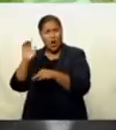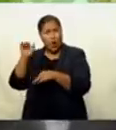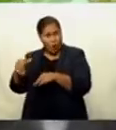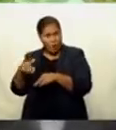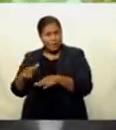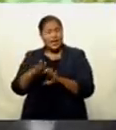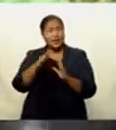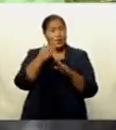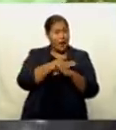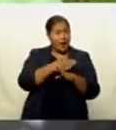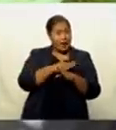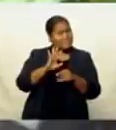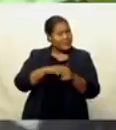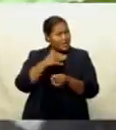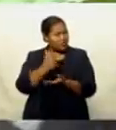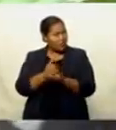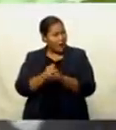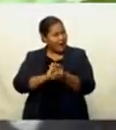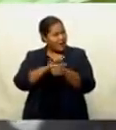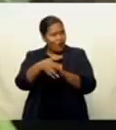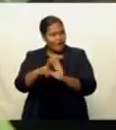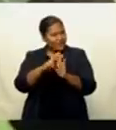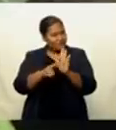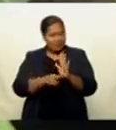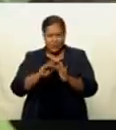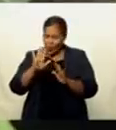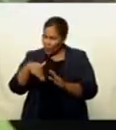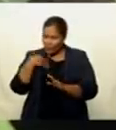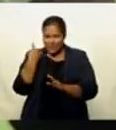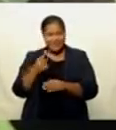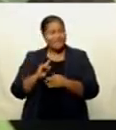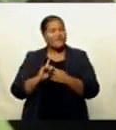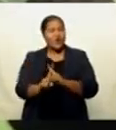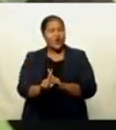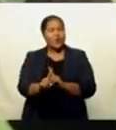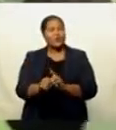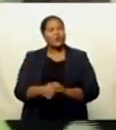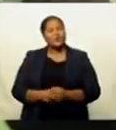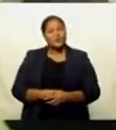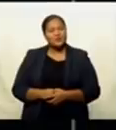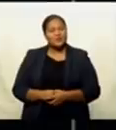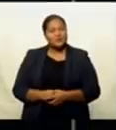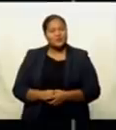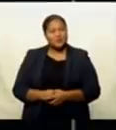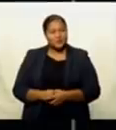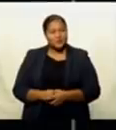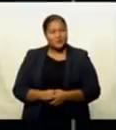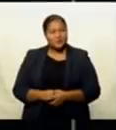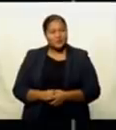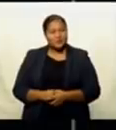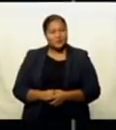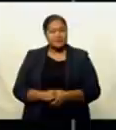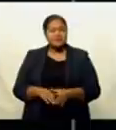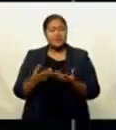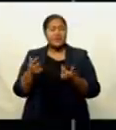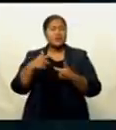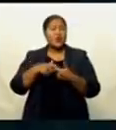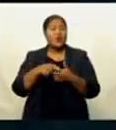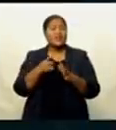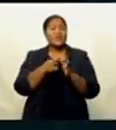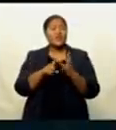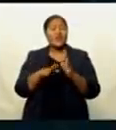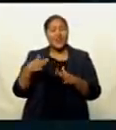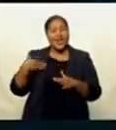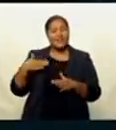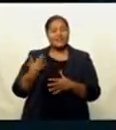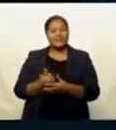sure COVID-safe measures are followed at all times. Kuroi Tandulala, FBC News. And we now join Kuroi Tandulala